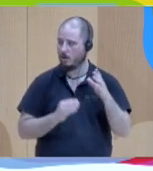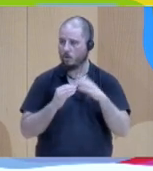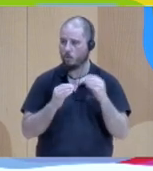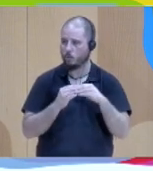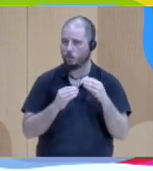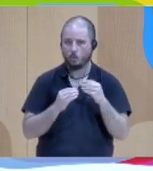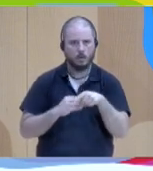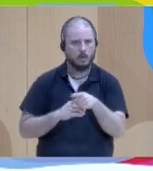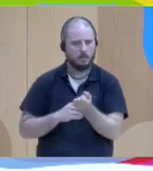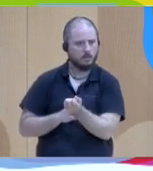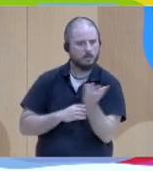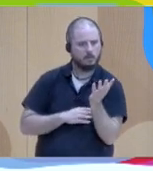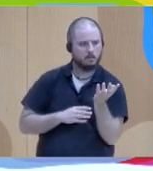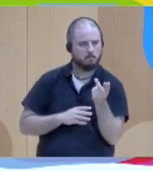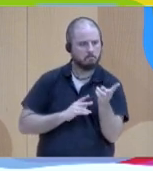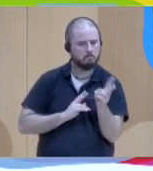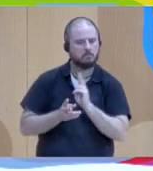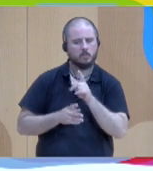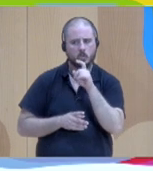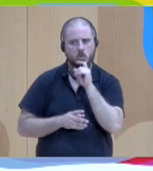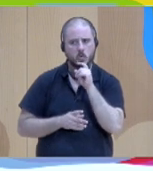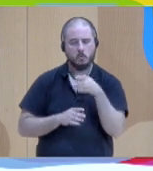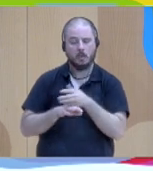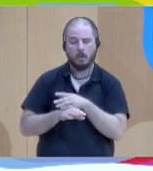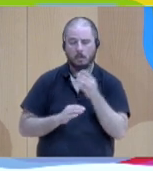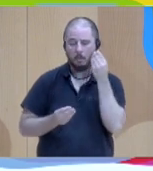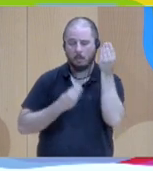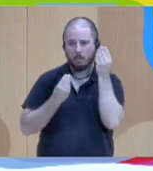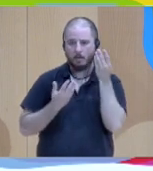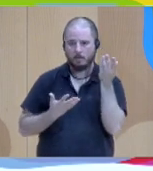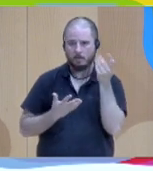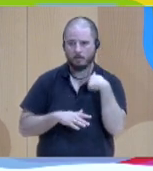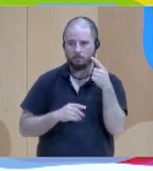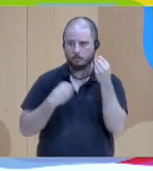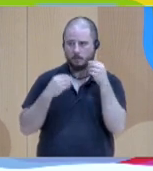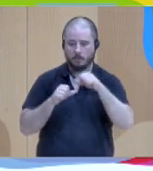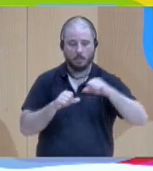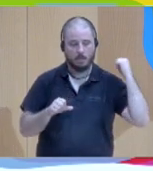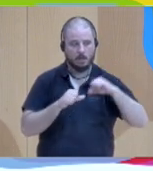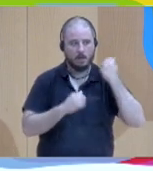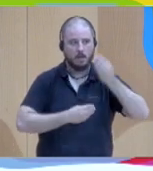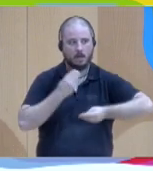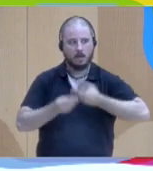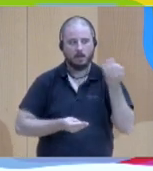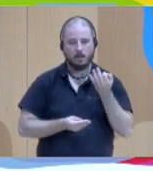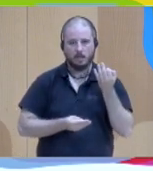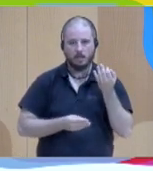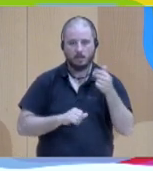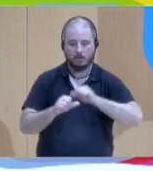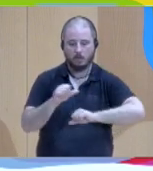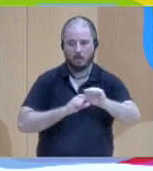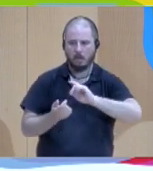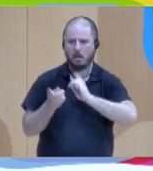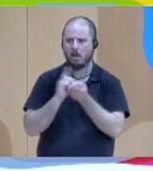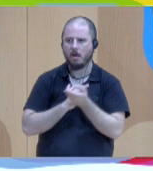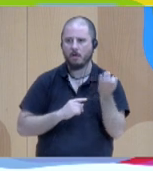what have I done so far? And what is a change? What would be an appropriate change, a positive change? And